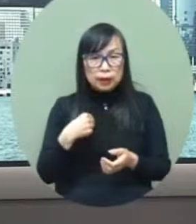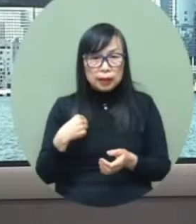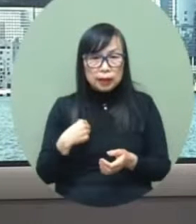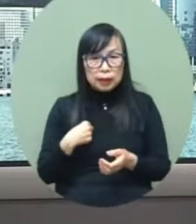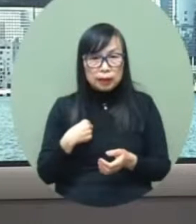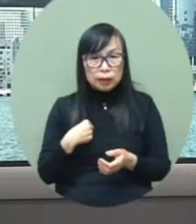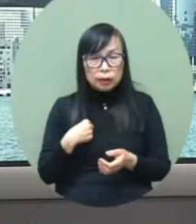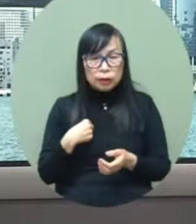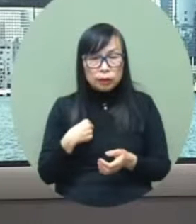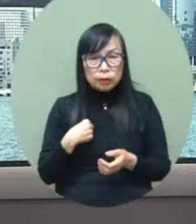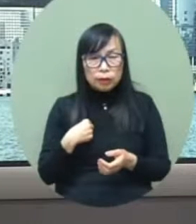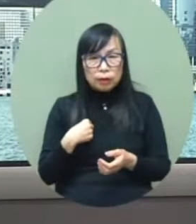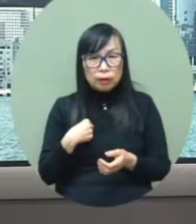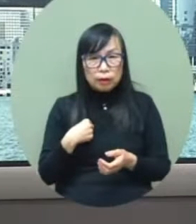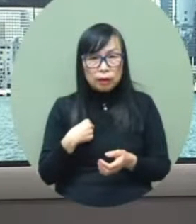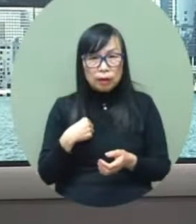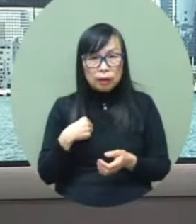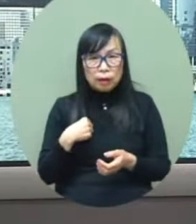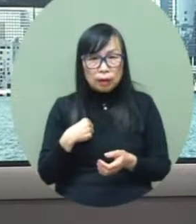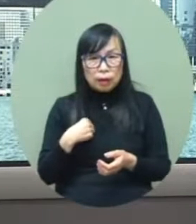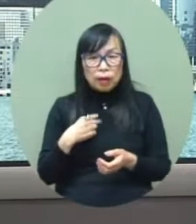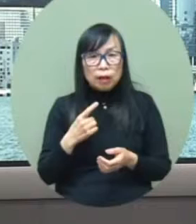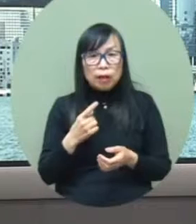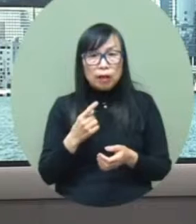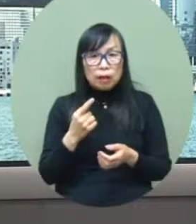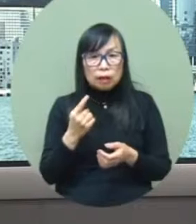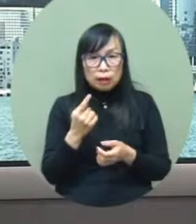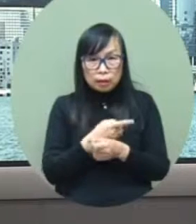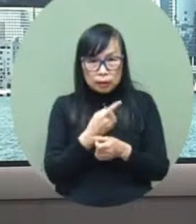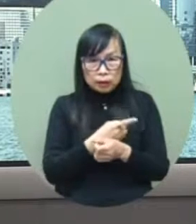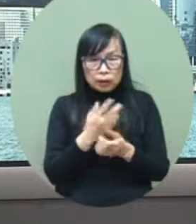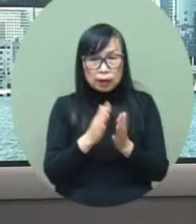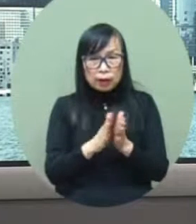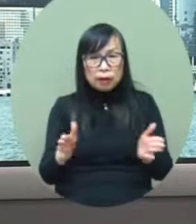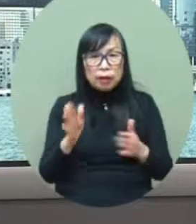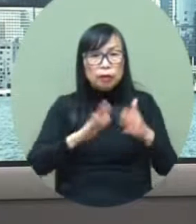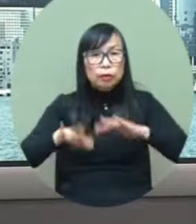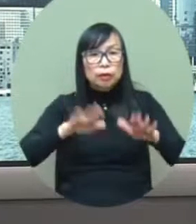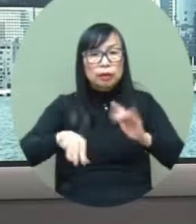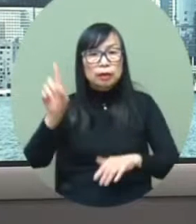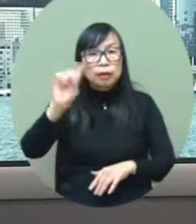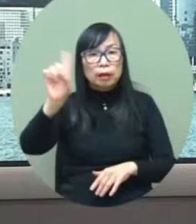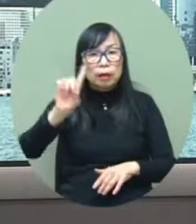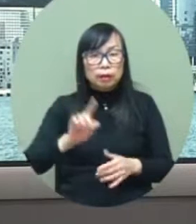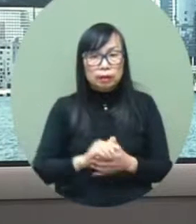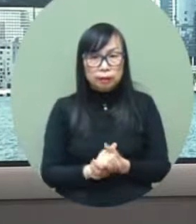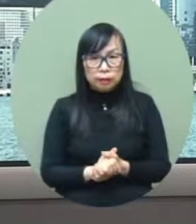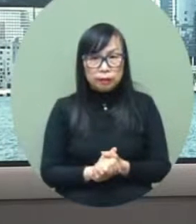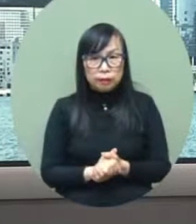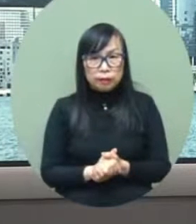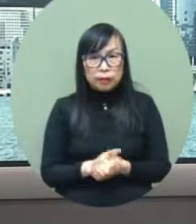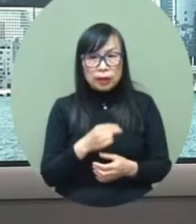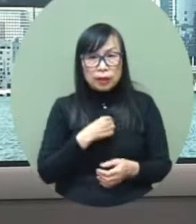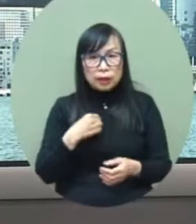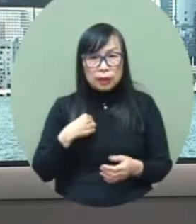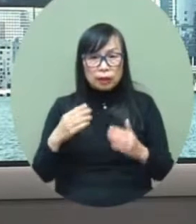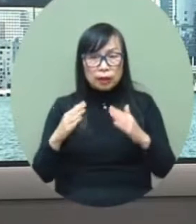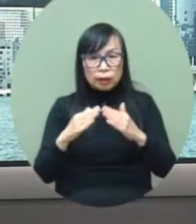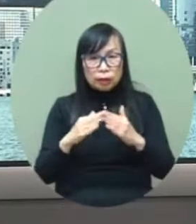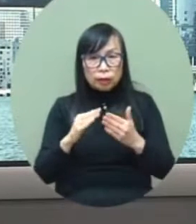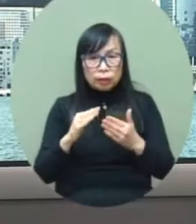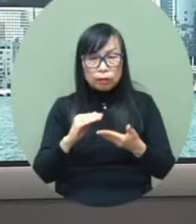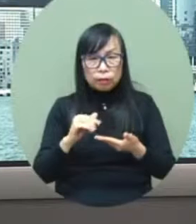that there is actually a transition period in terms of medical